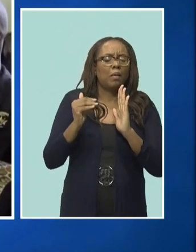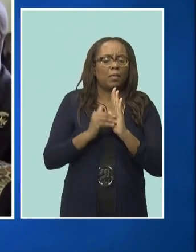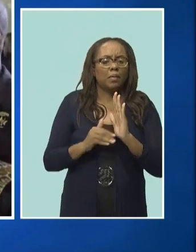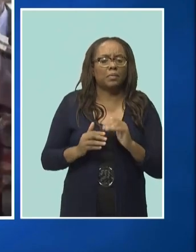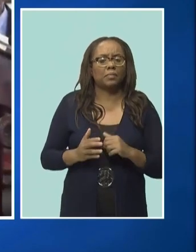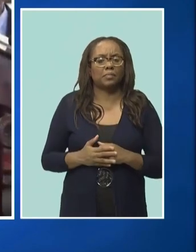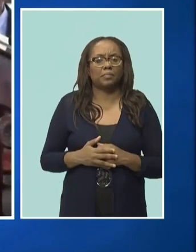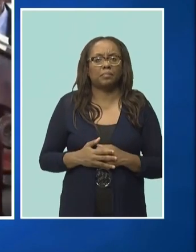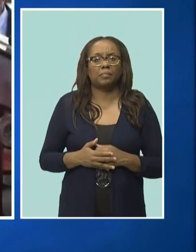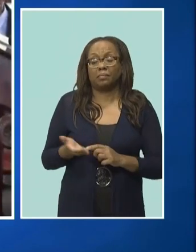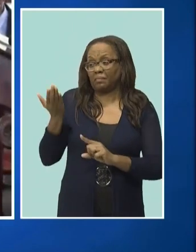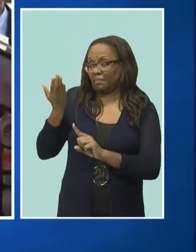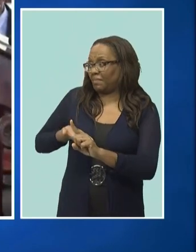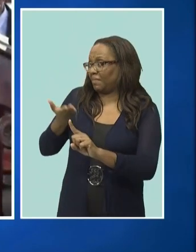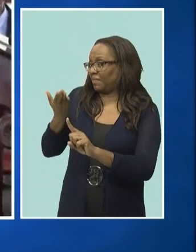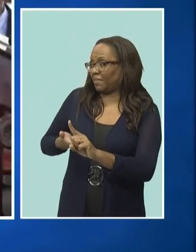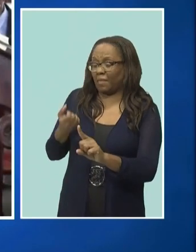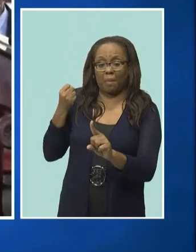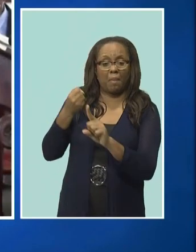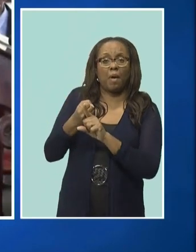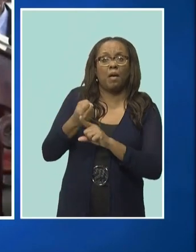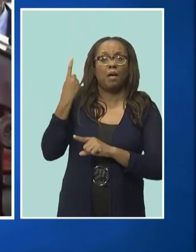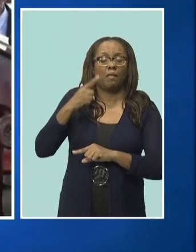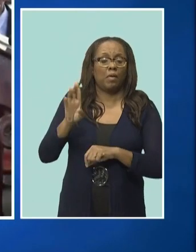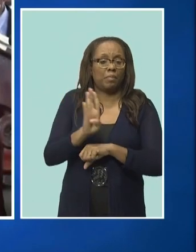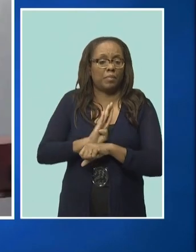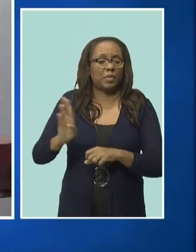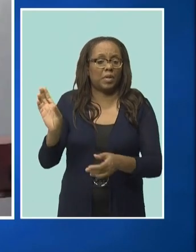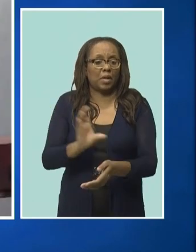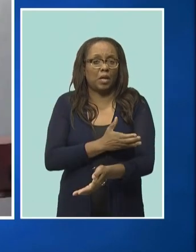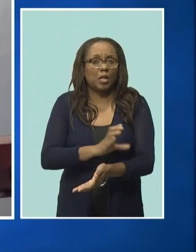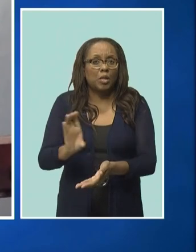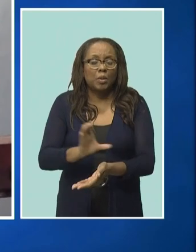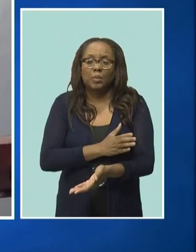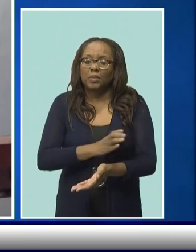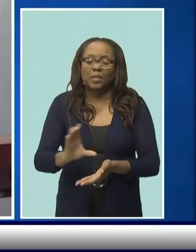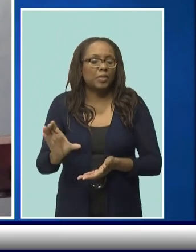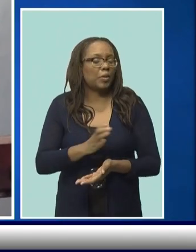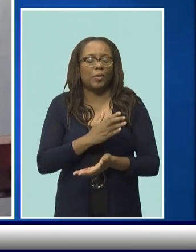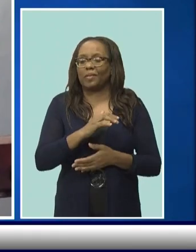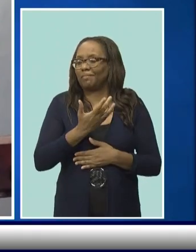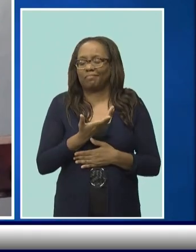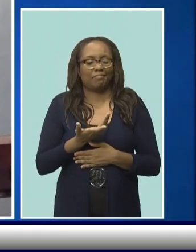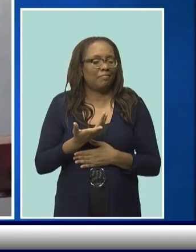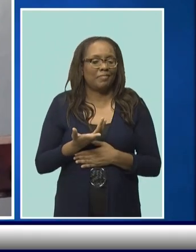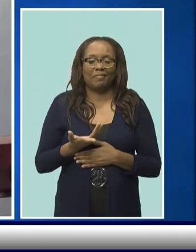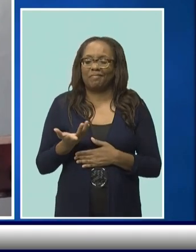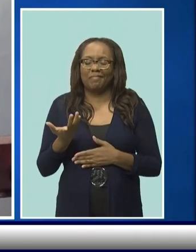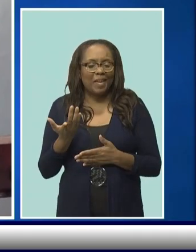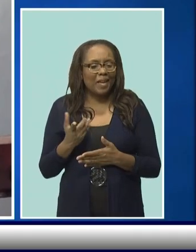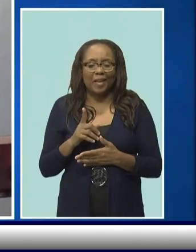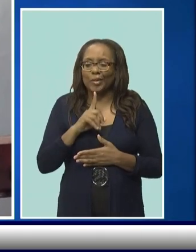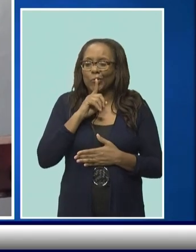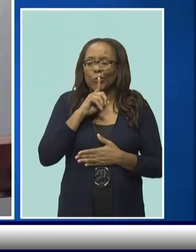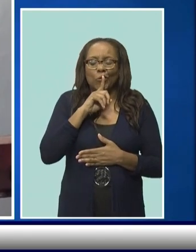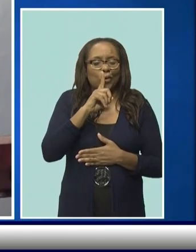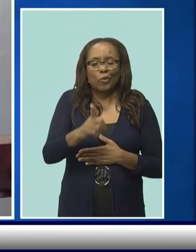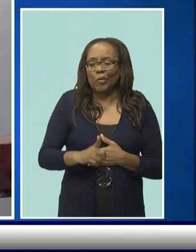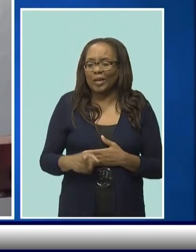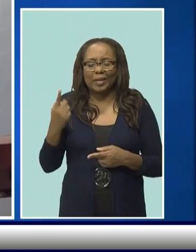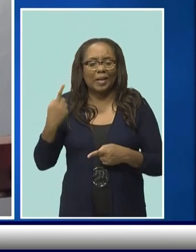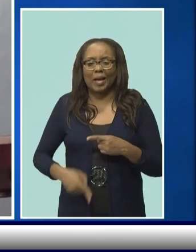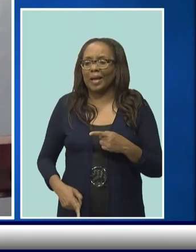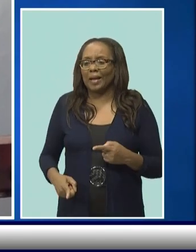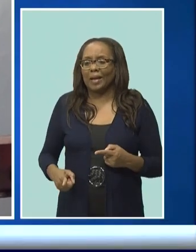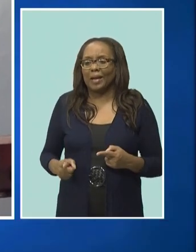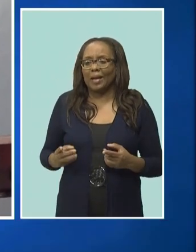his impact on Barbadian and Calypso will never be measured or can never be quantified properly. But